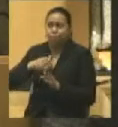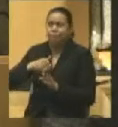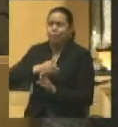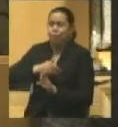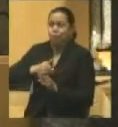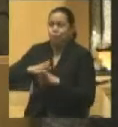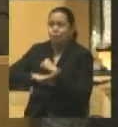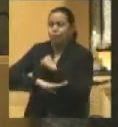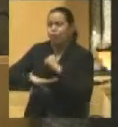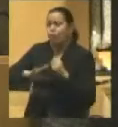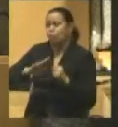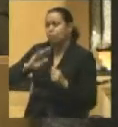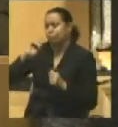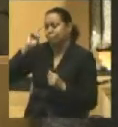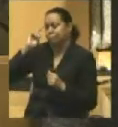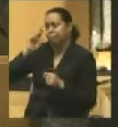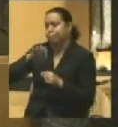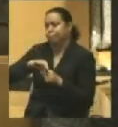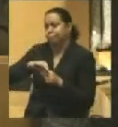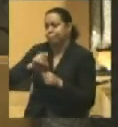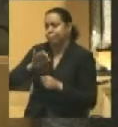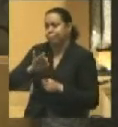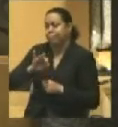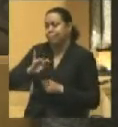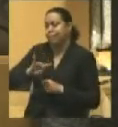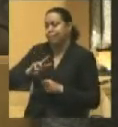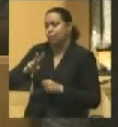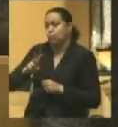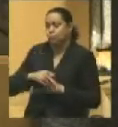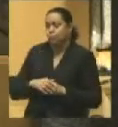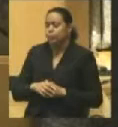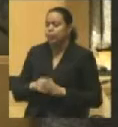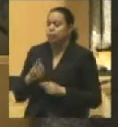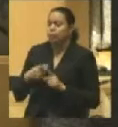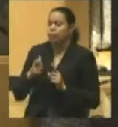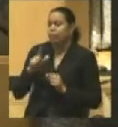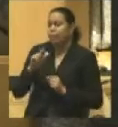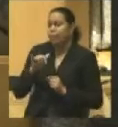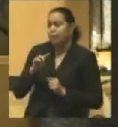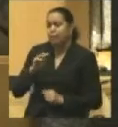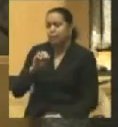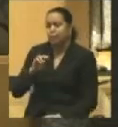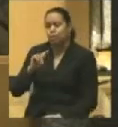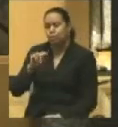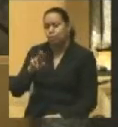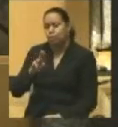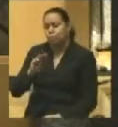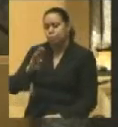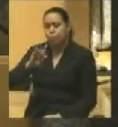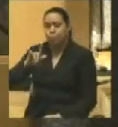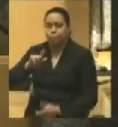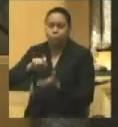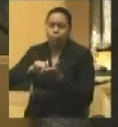elections in 1862. And, came from Lyman Trumbull, one of the Republican senators from Illinois. And, he wrote it on